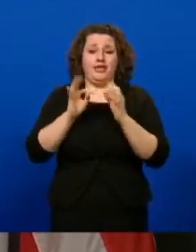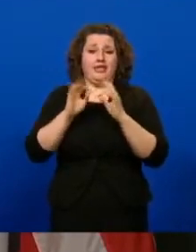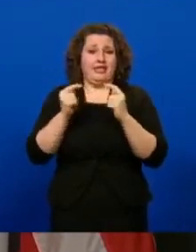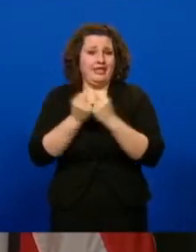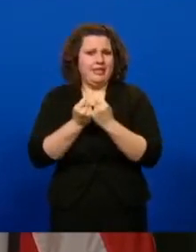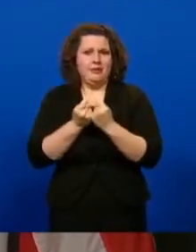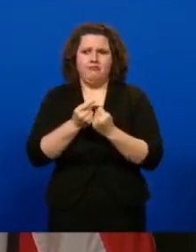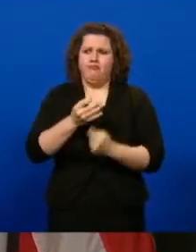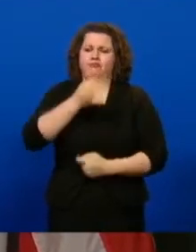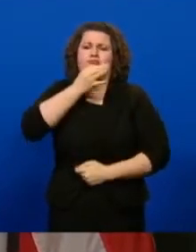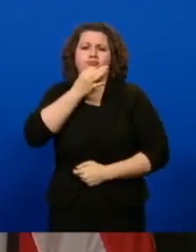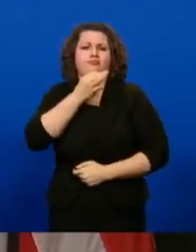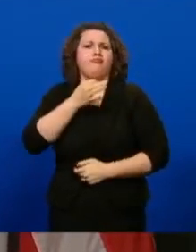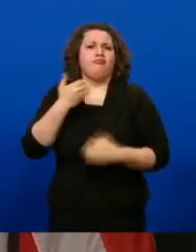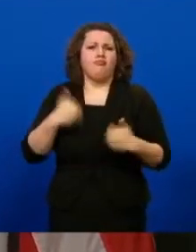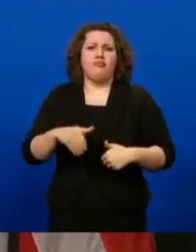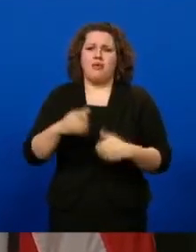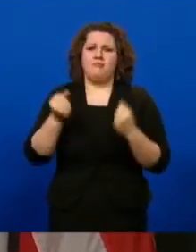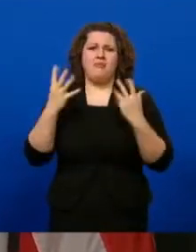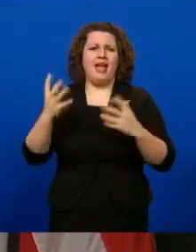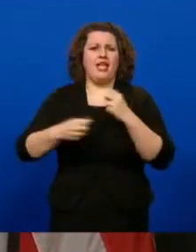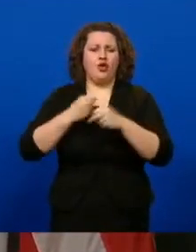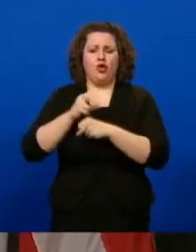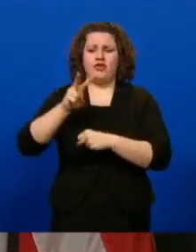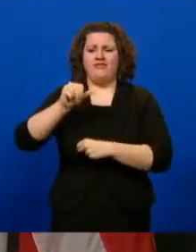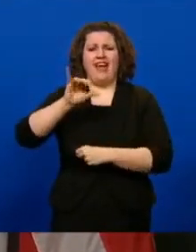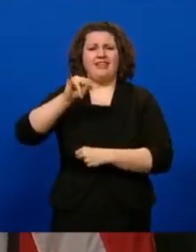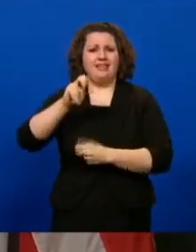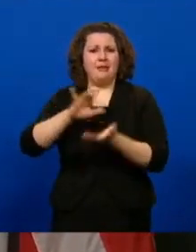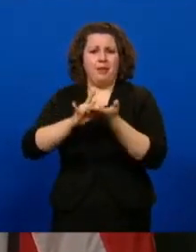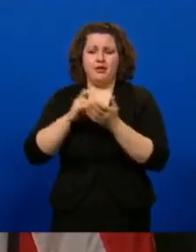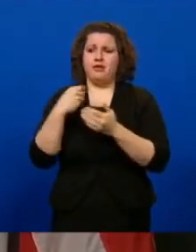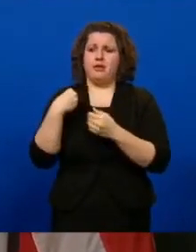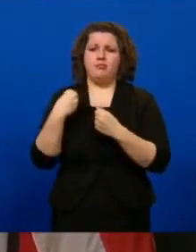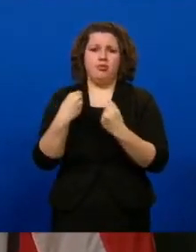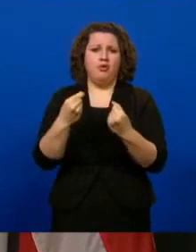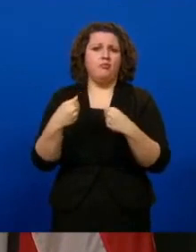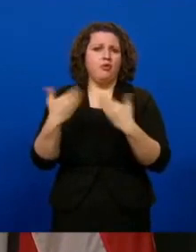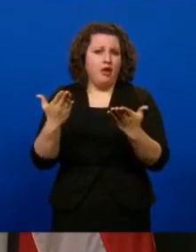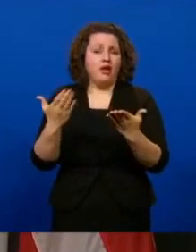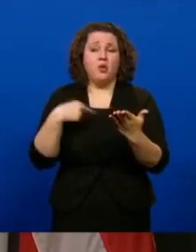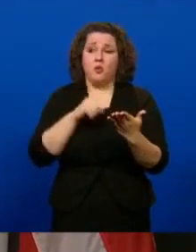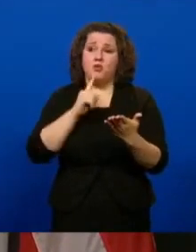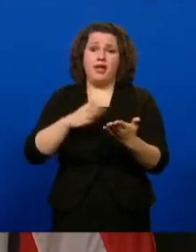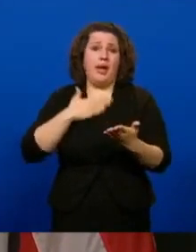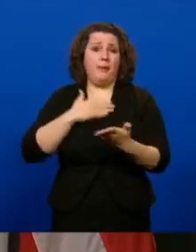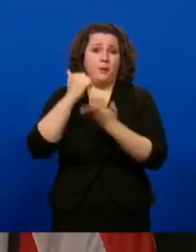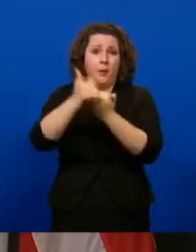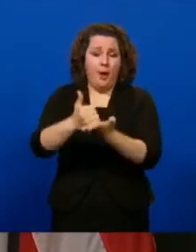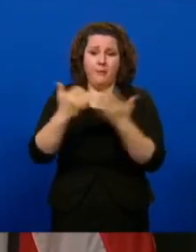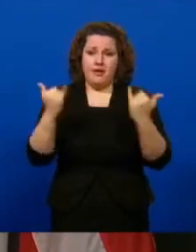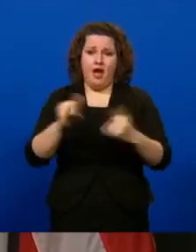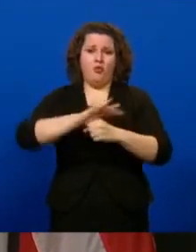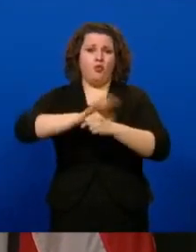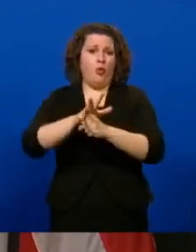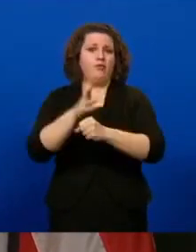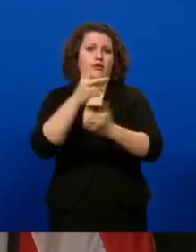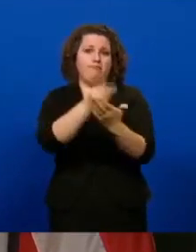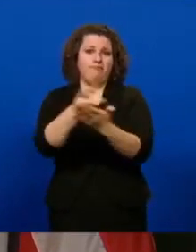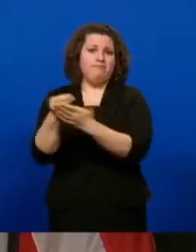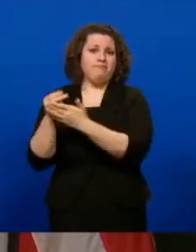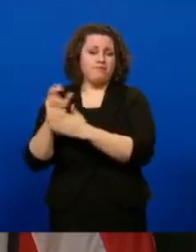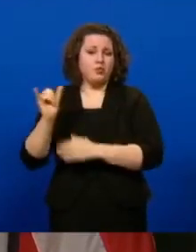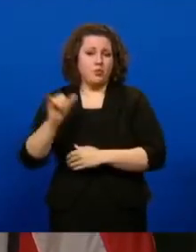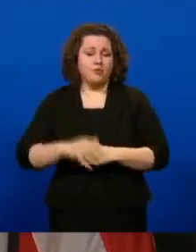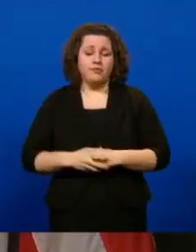for many years, and we're honored to be able to assist in this public health crisis by immunizing those who want the COVID vaccine. We